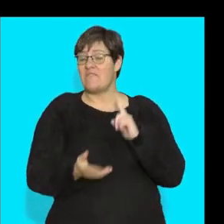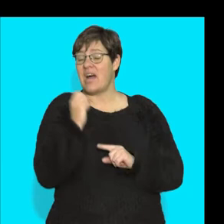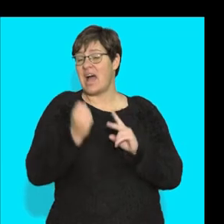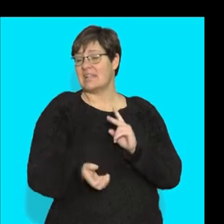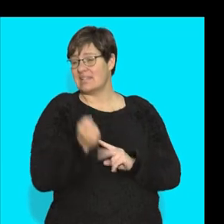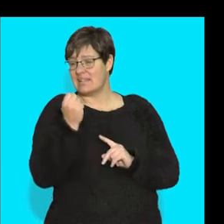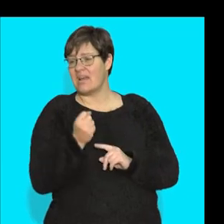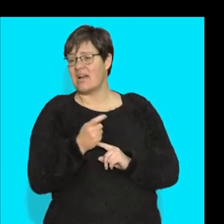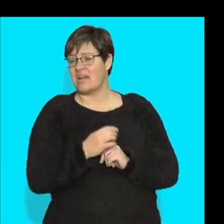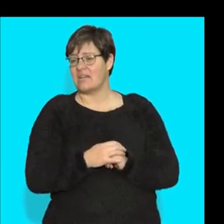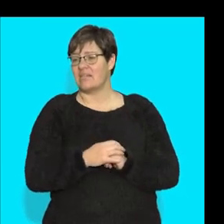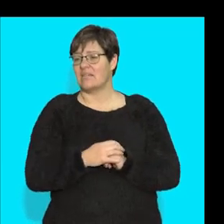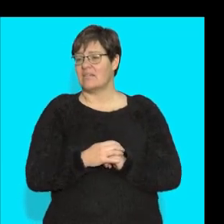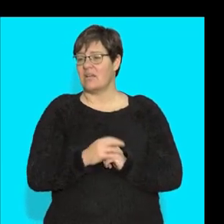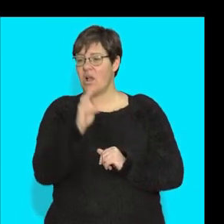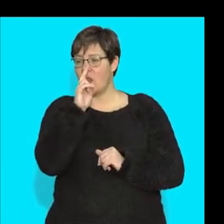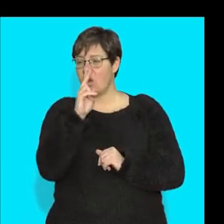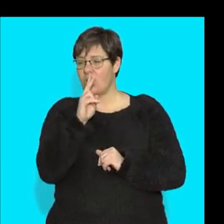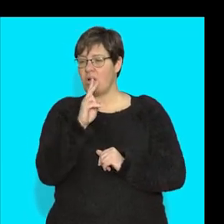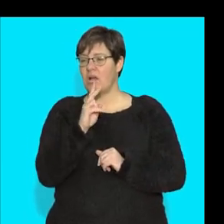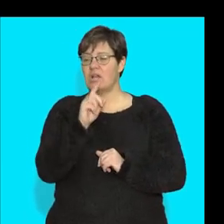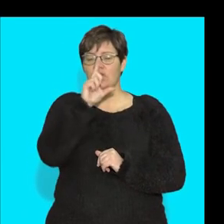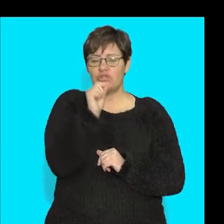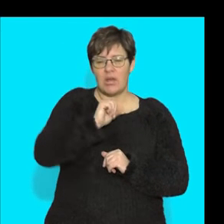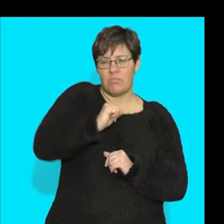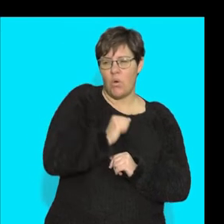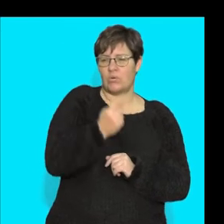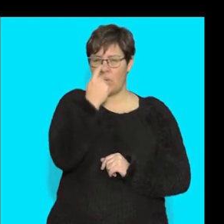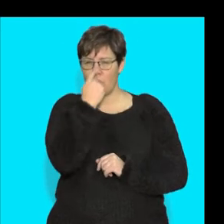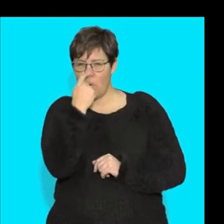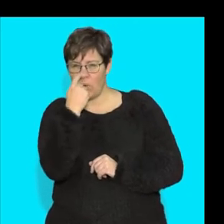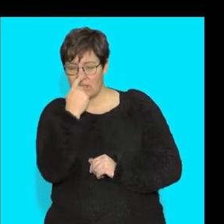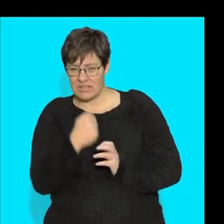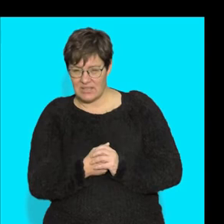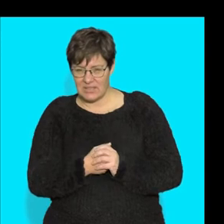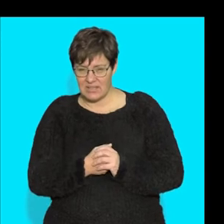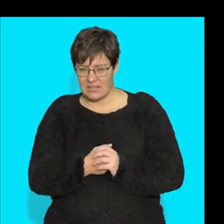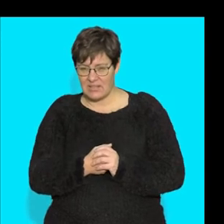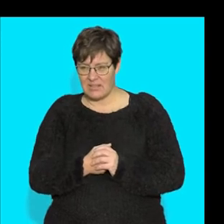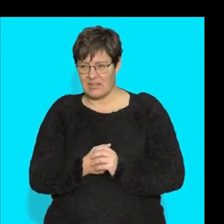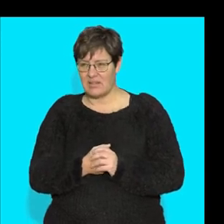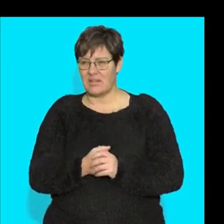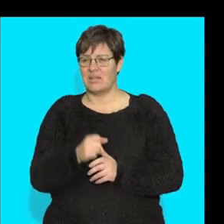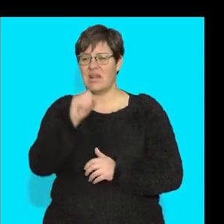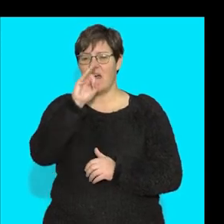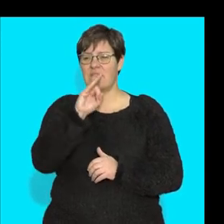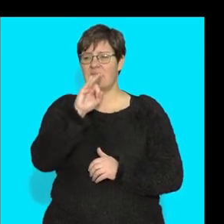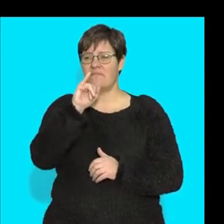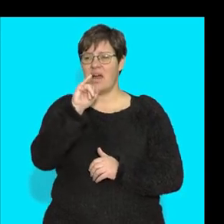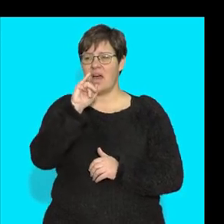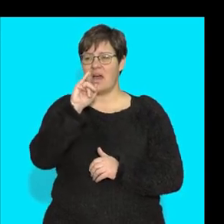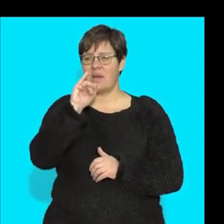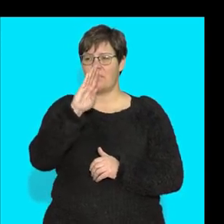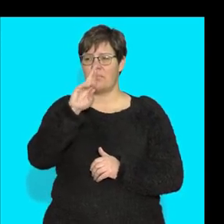highline cartilage, look at your chicken bone, your nose. I'm going to see fibrocartilage, where I need a